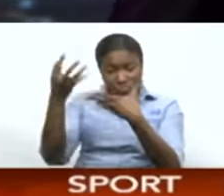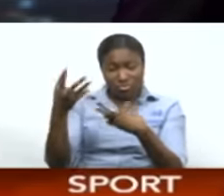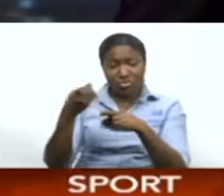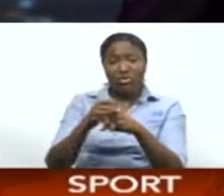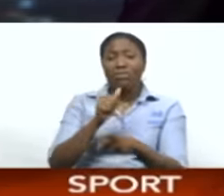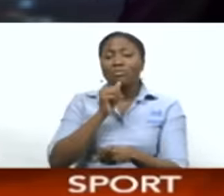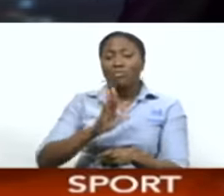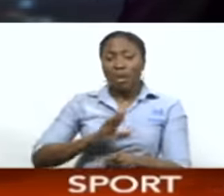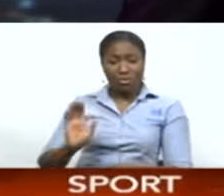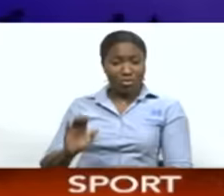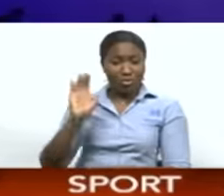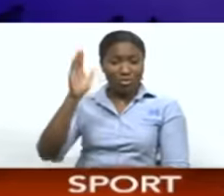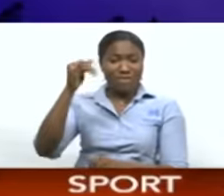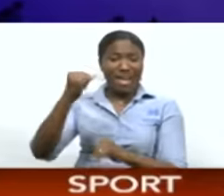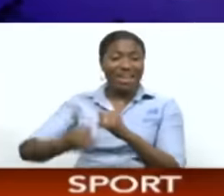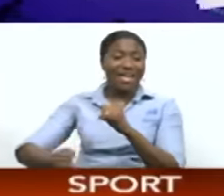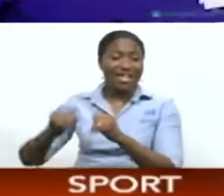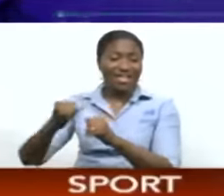WNBA Finals.